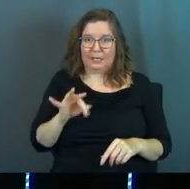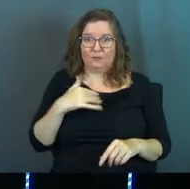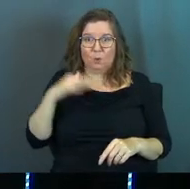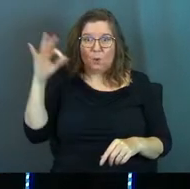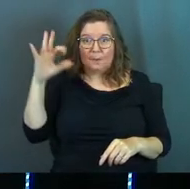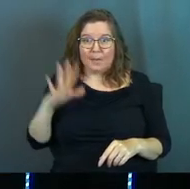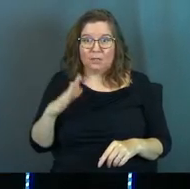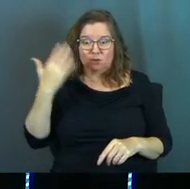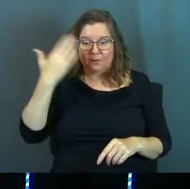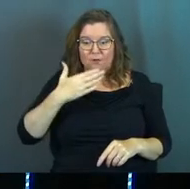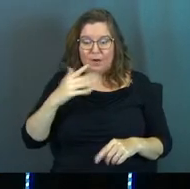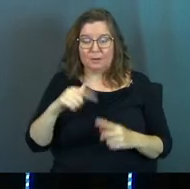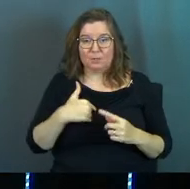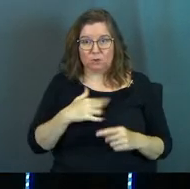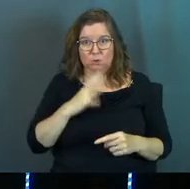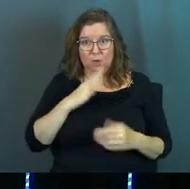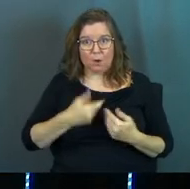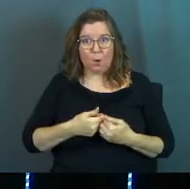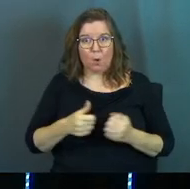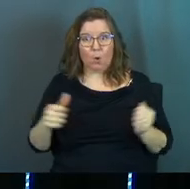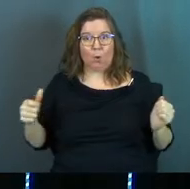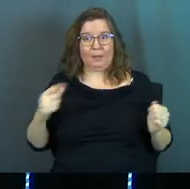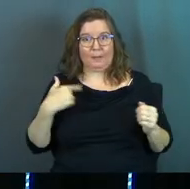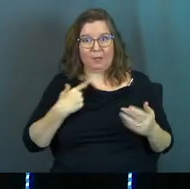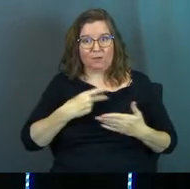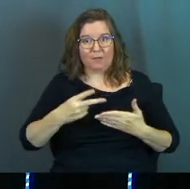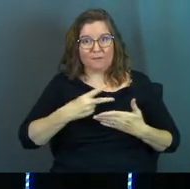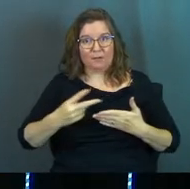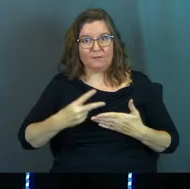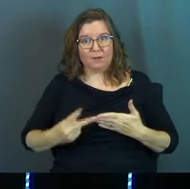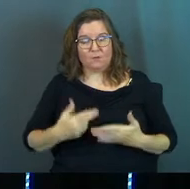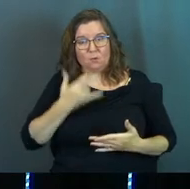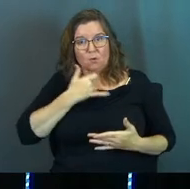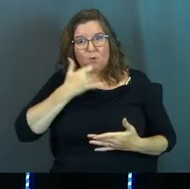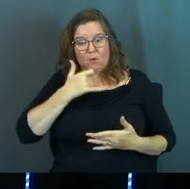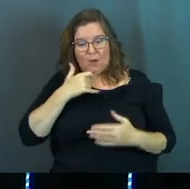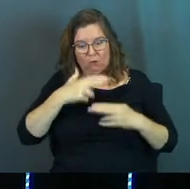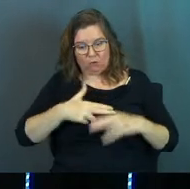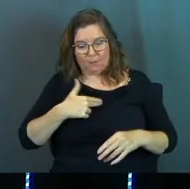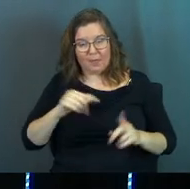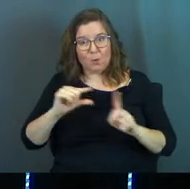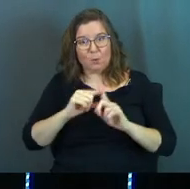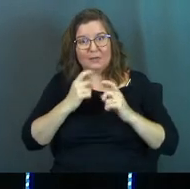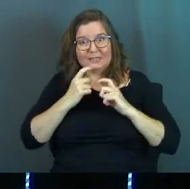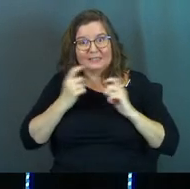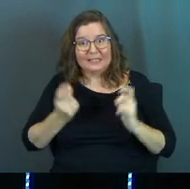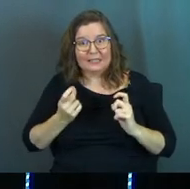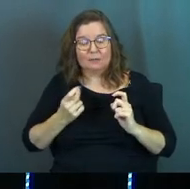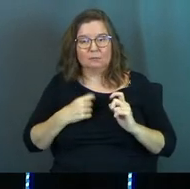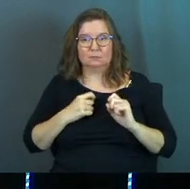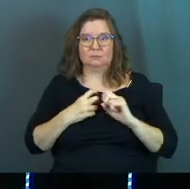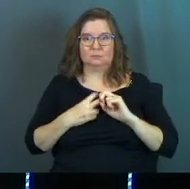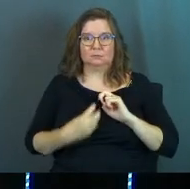if you're a pastor up in front of me, do you talk openly about your failures and call them by that word sin.